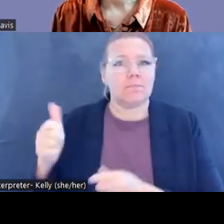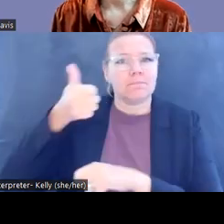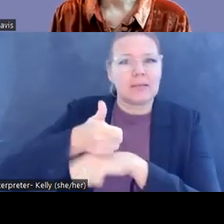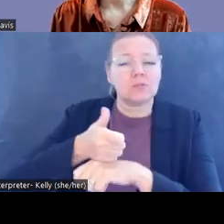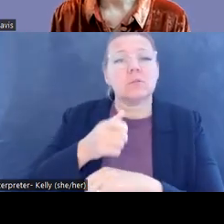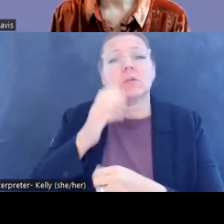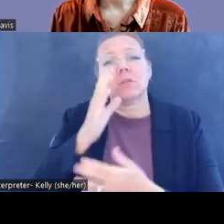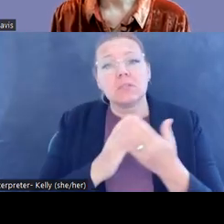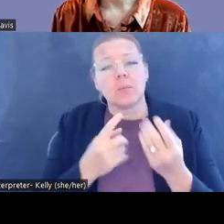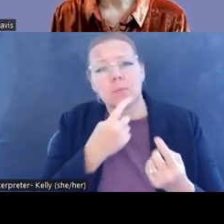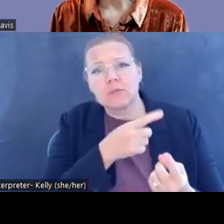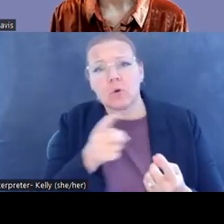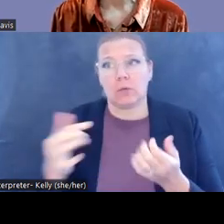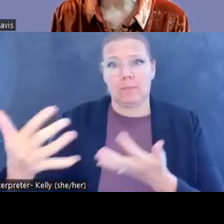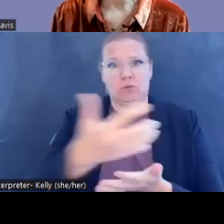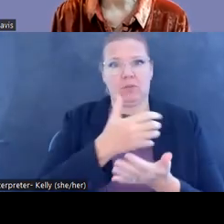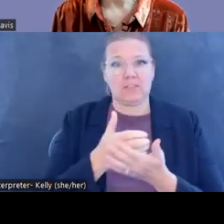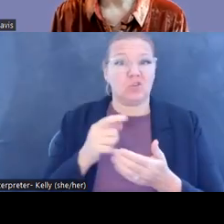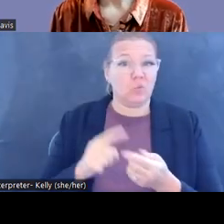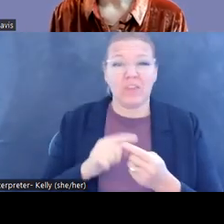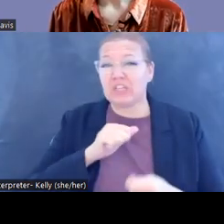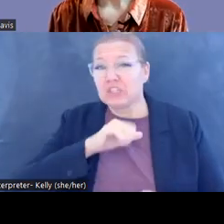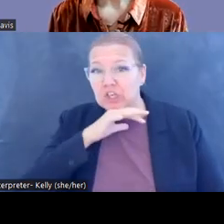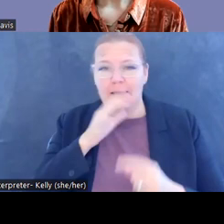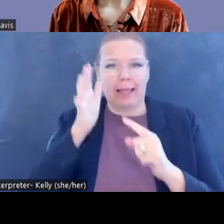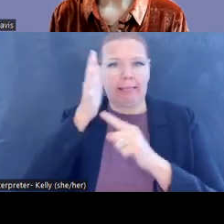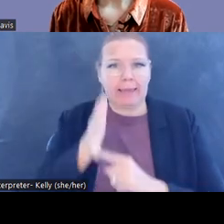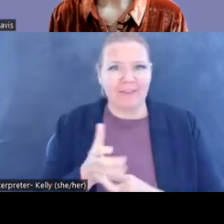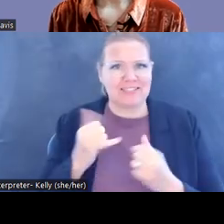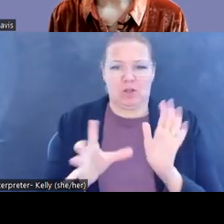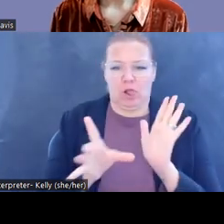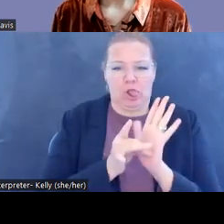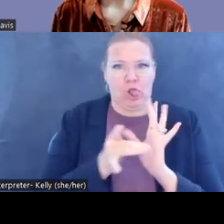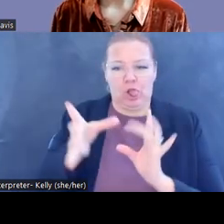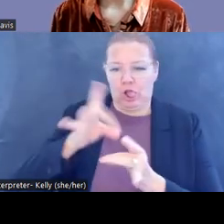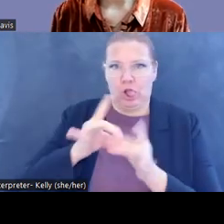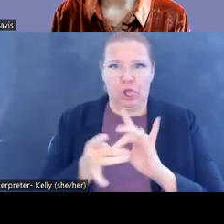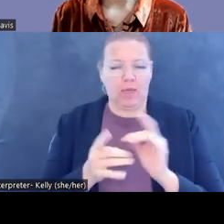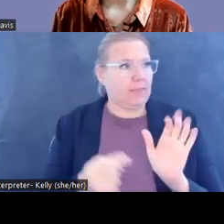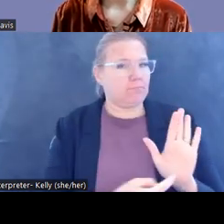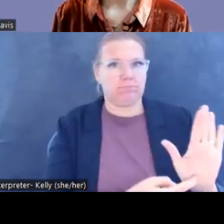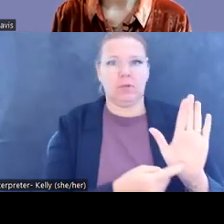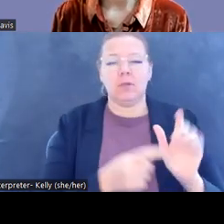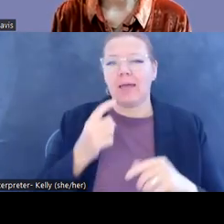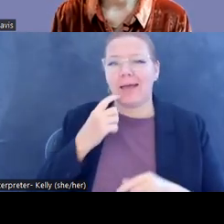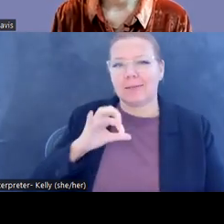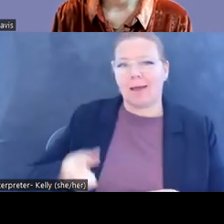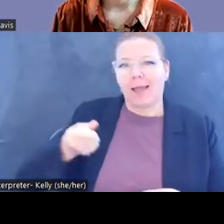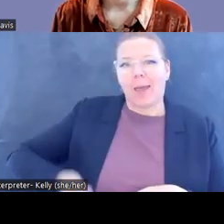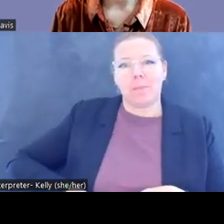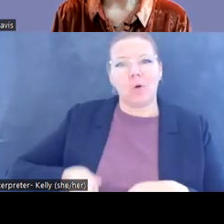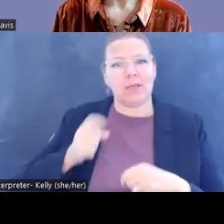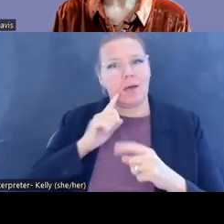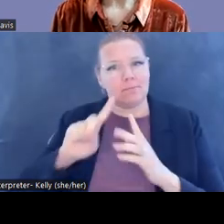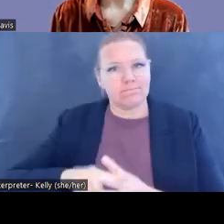these were even coming into collections with dirt and leaves still on them, suddenly surfaced on the market just as Cambodia descended into